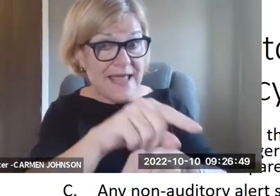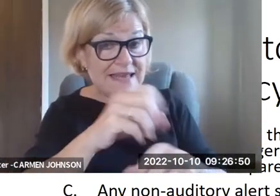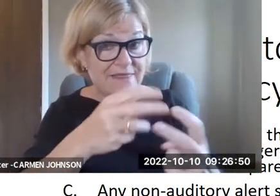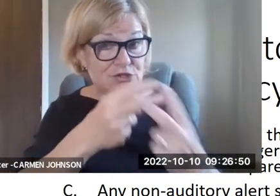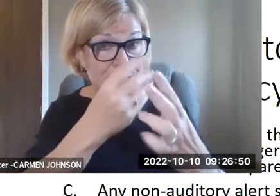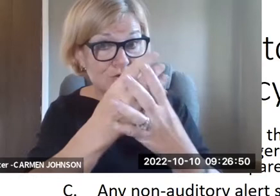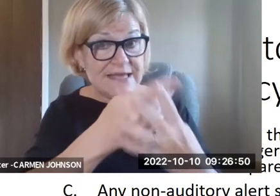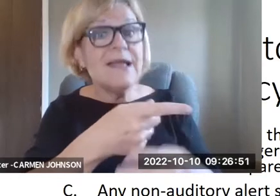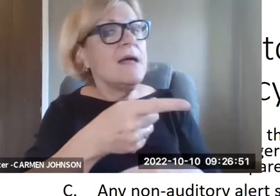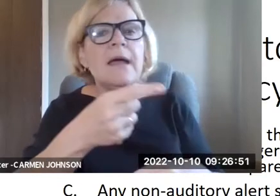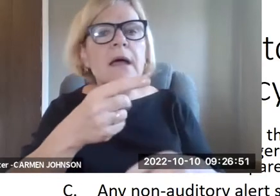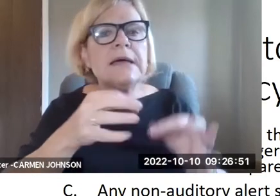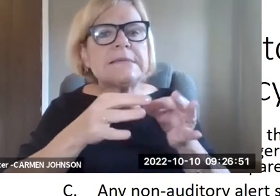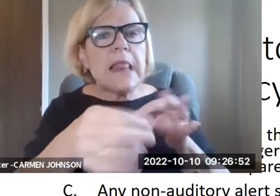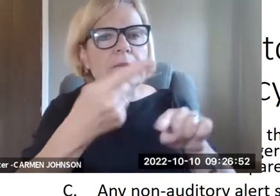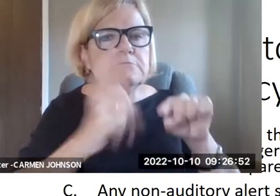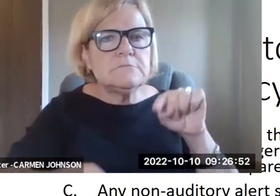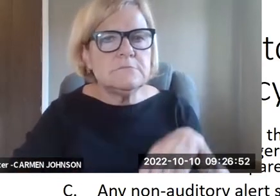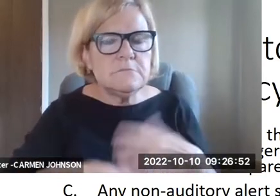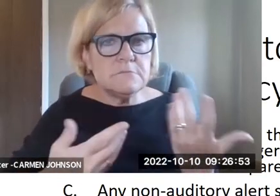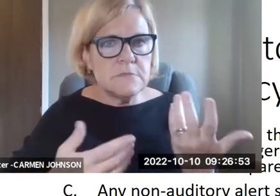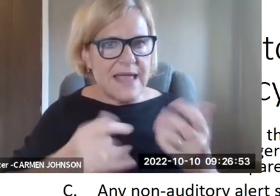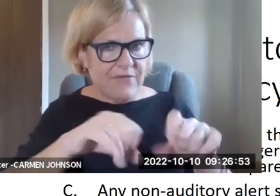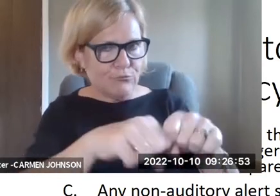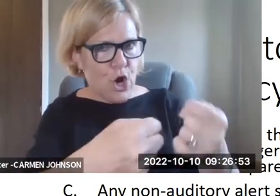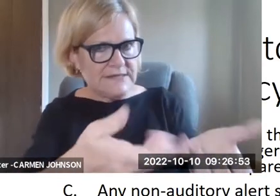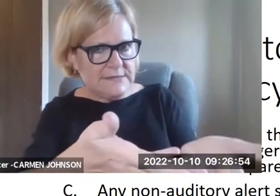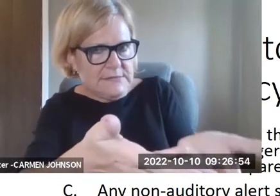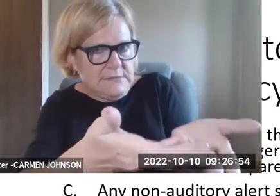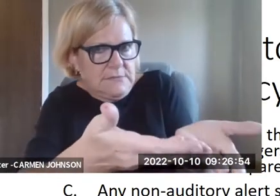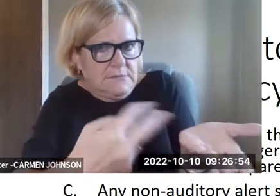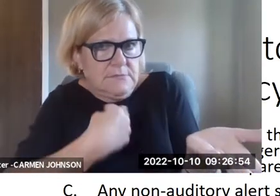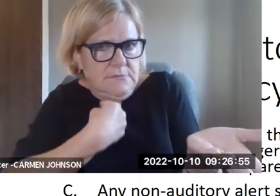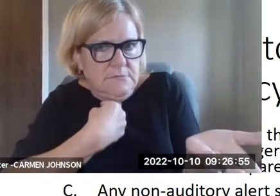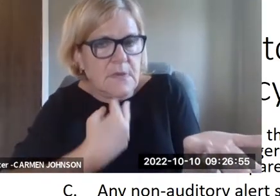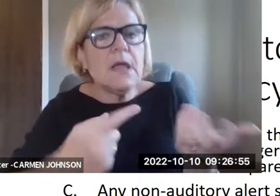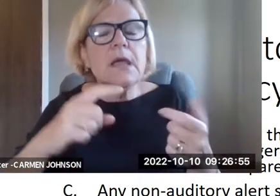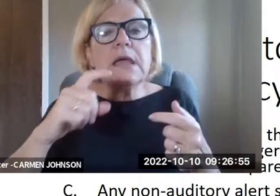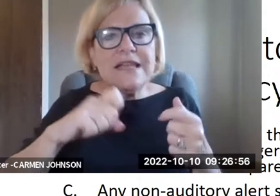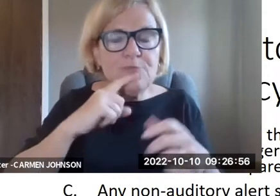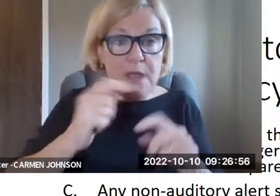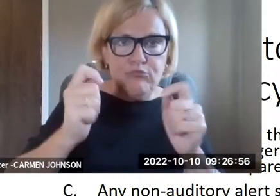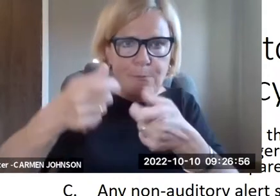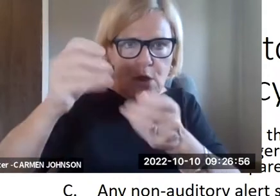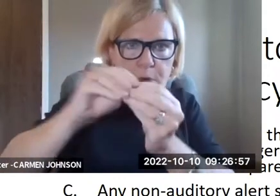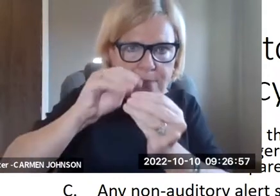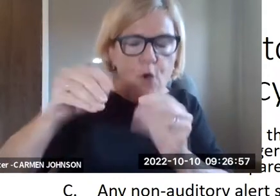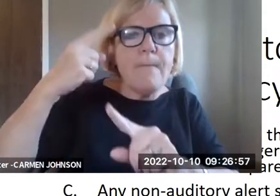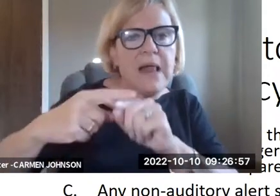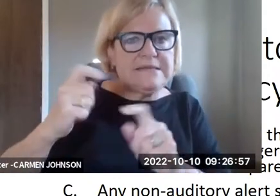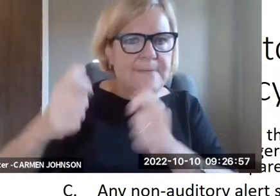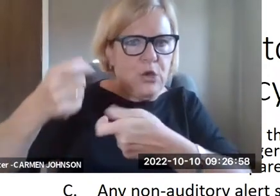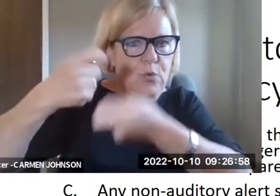throughout, um, you know, anything that someone's relying on to communicate and participate in a jail and prison, there can't be a delay if